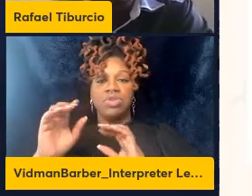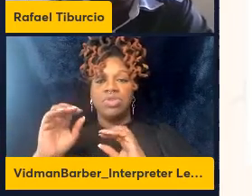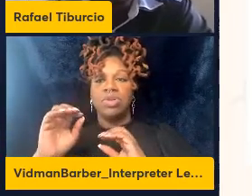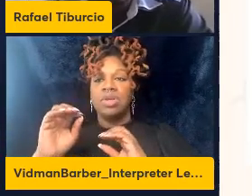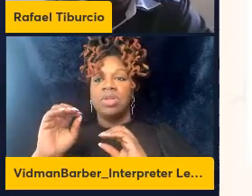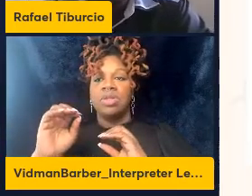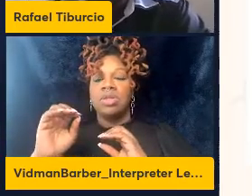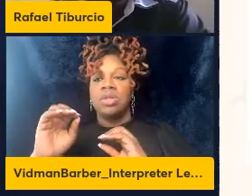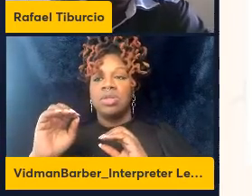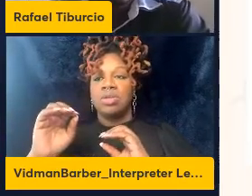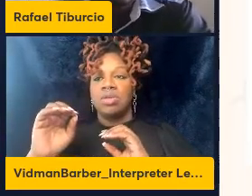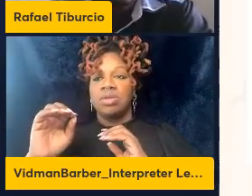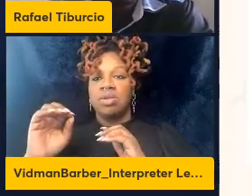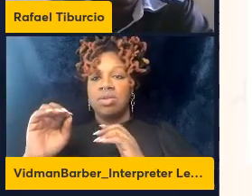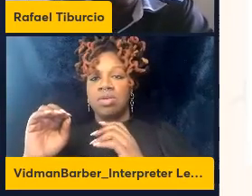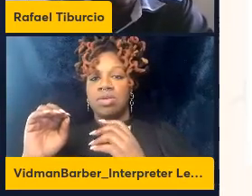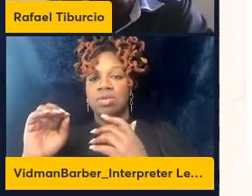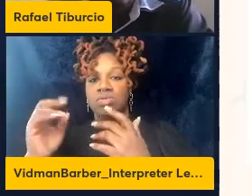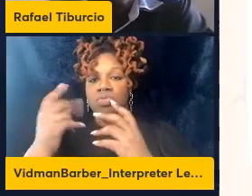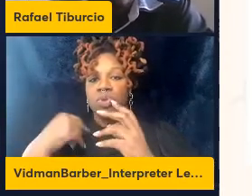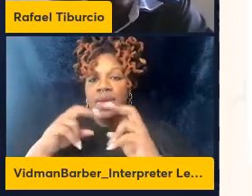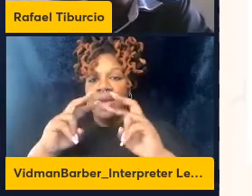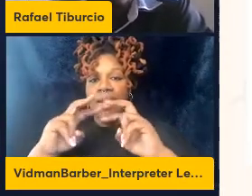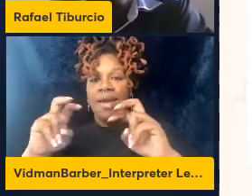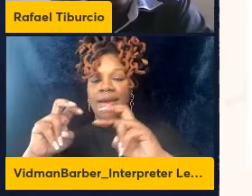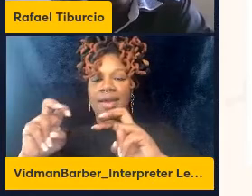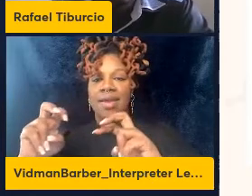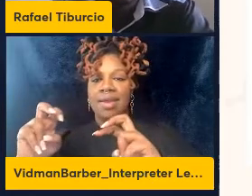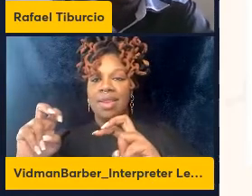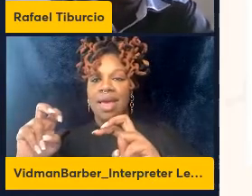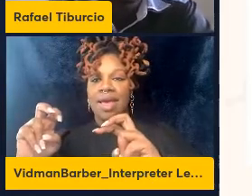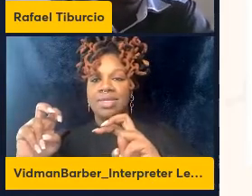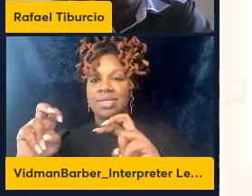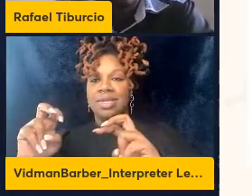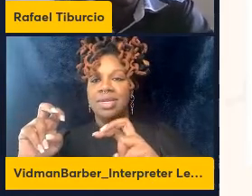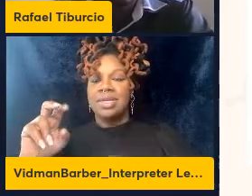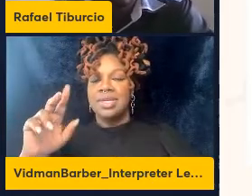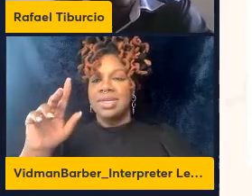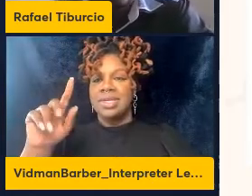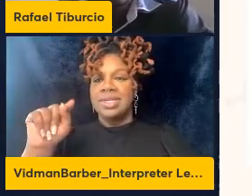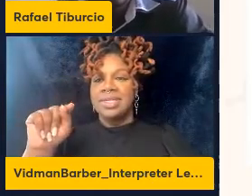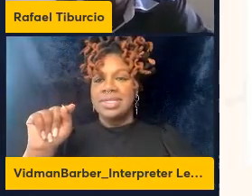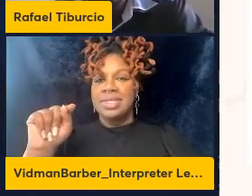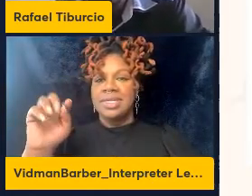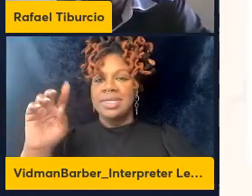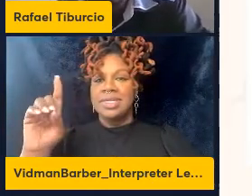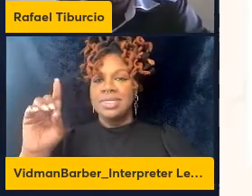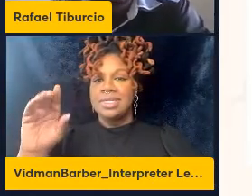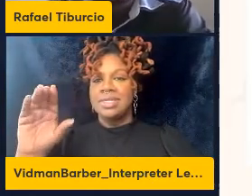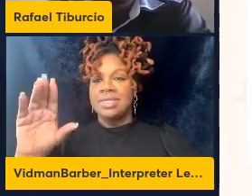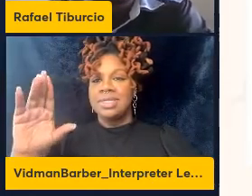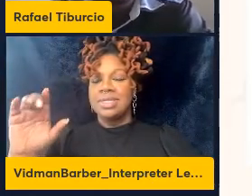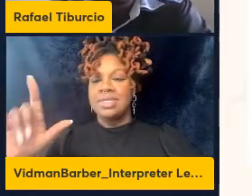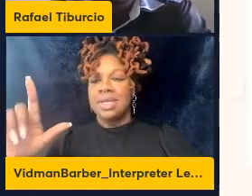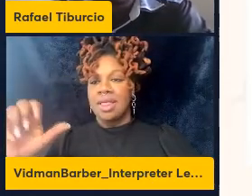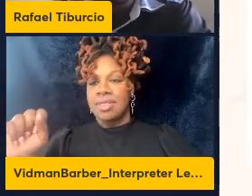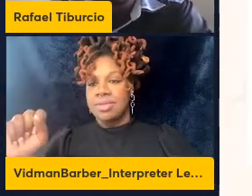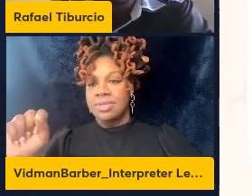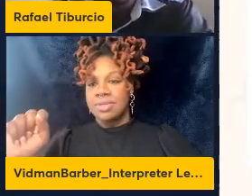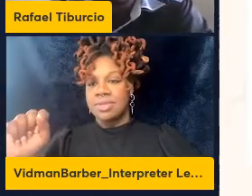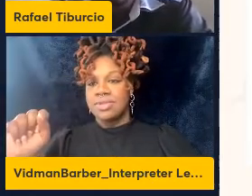so we analyzed the frequency of T cells that were expressing CXCR3 which